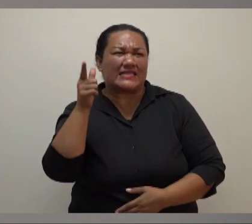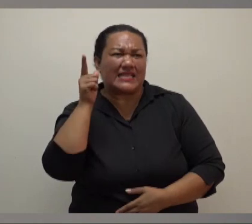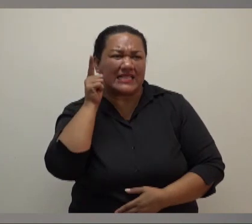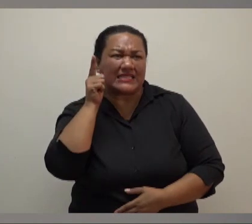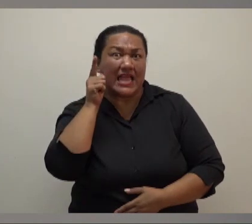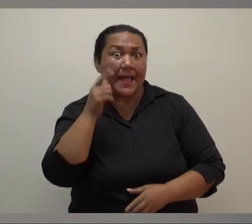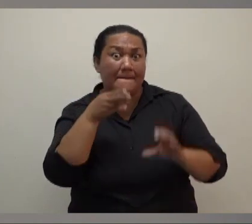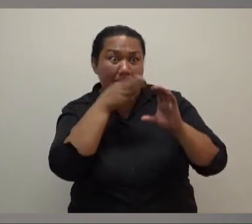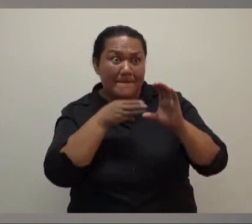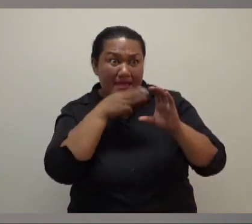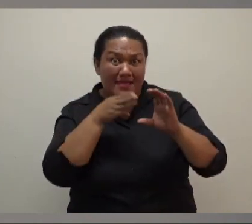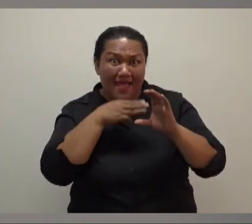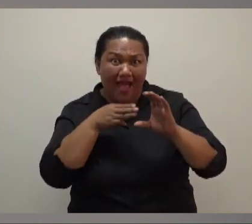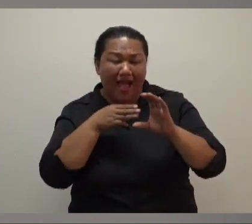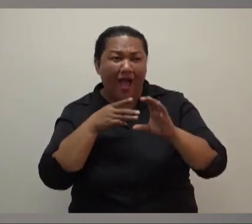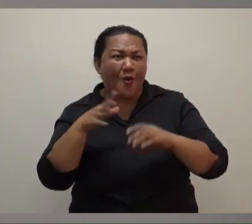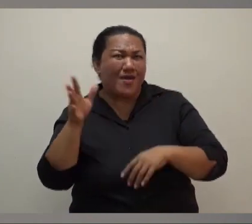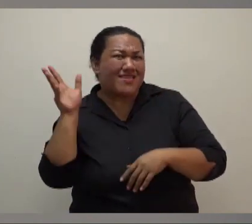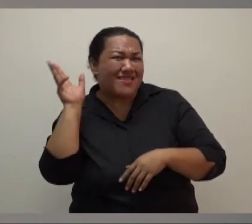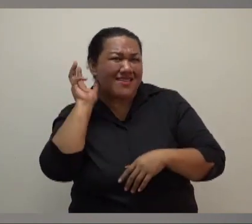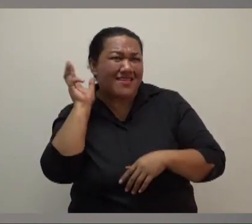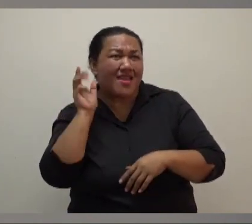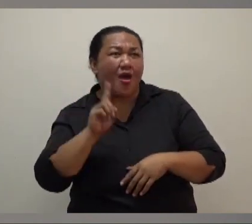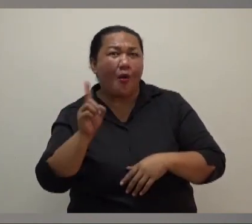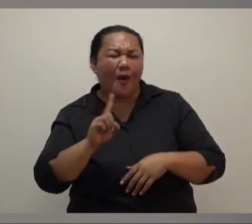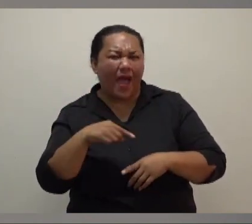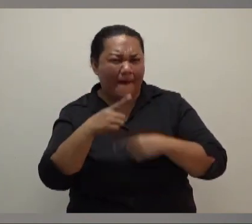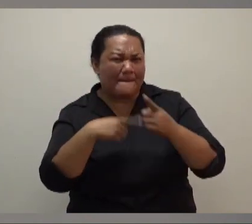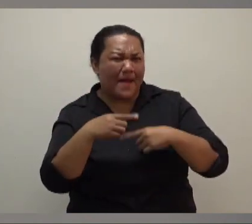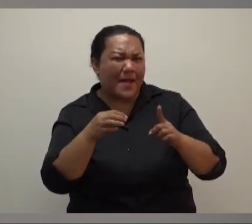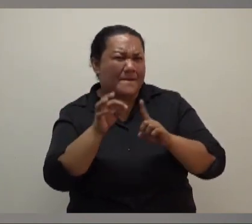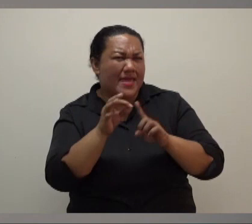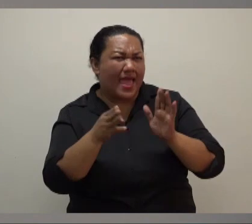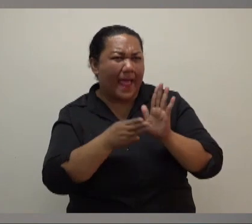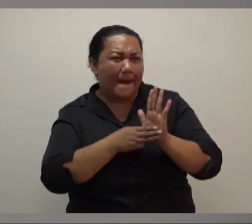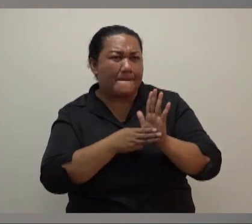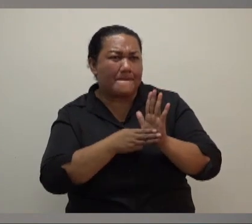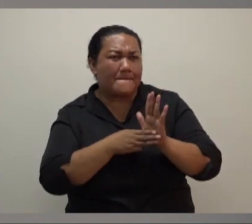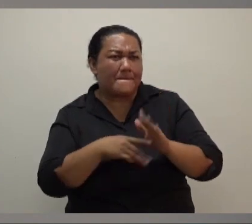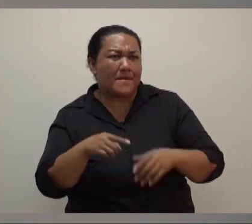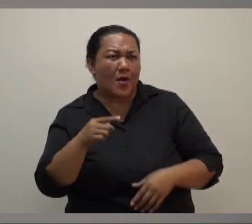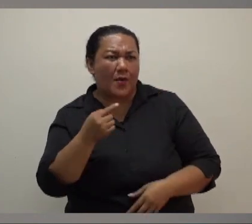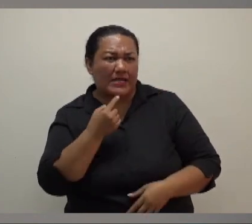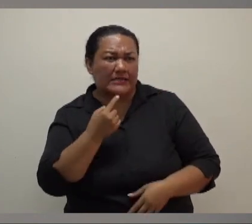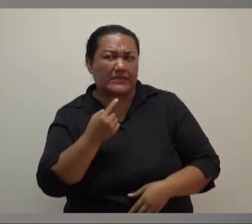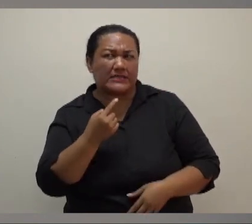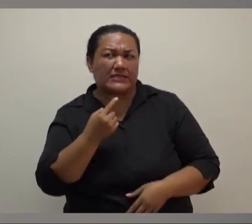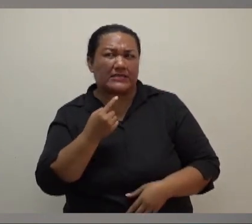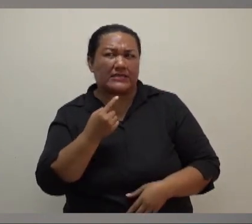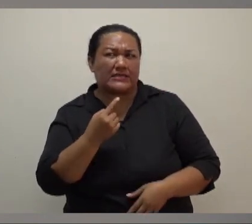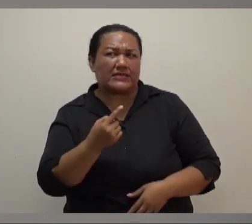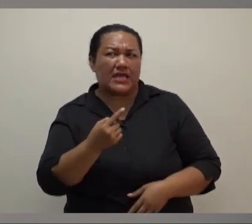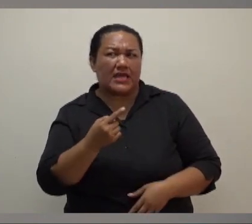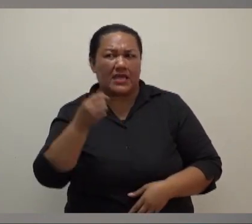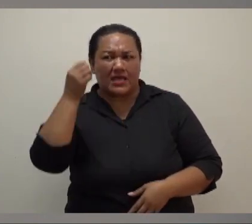media outlets in New Zealand made some silly jokes regarding the prime minister that one was Ali Jones' morning talk show,